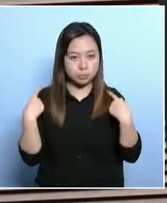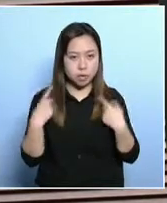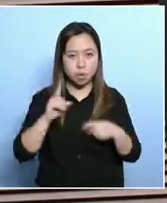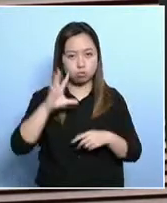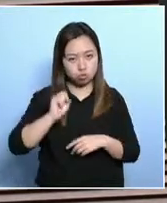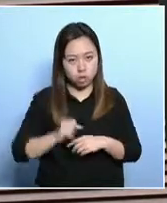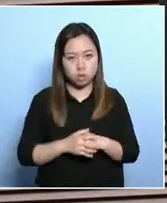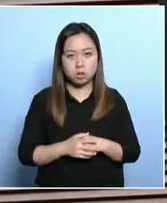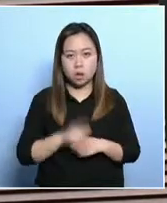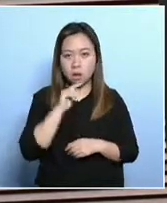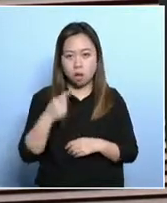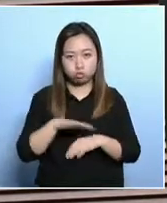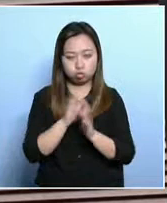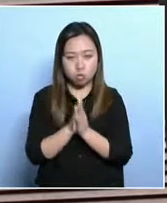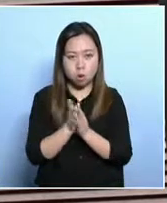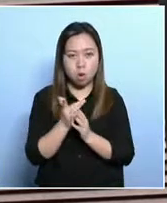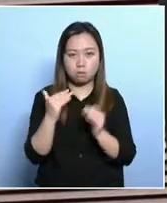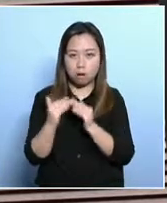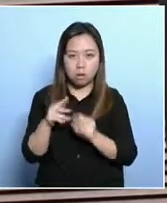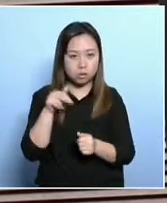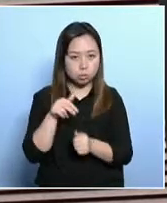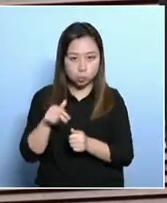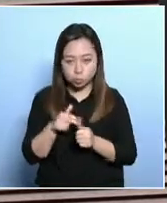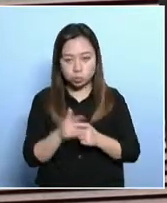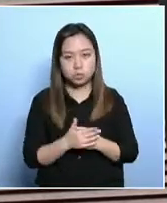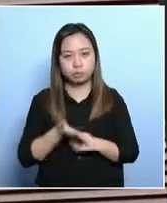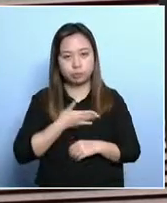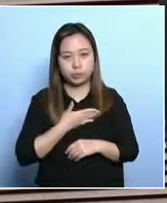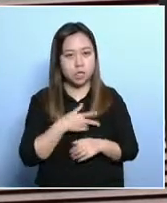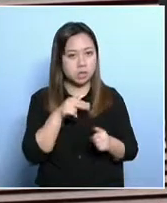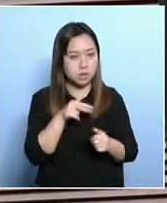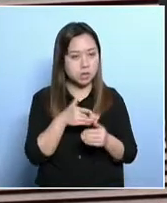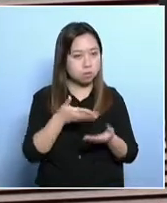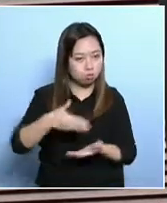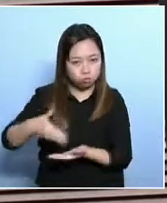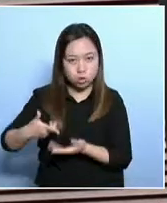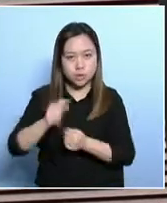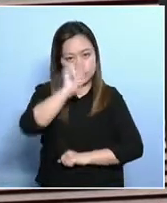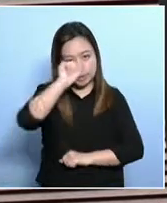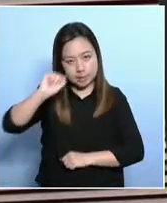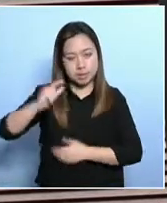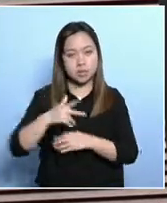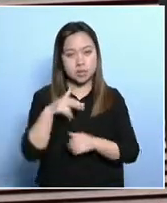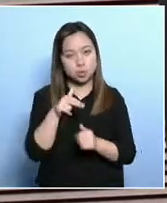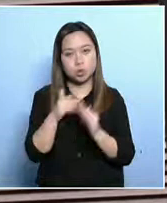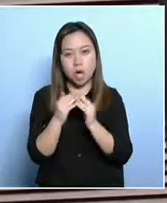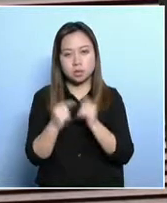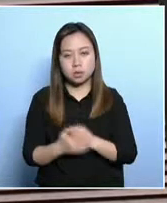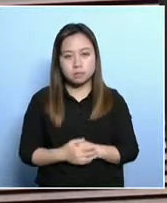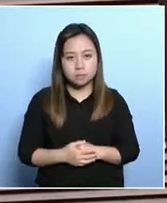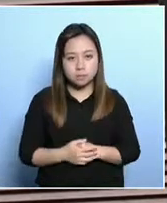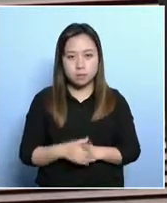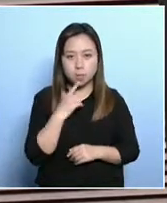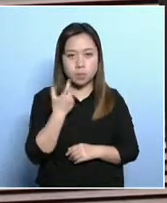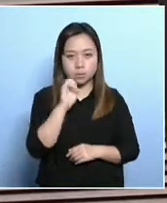only 30% of women work full-time or part-time. The other are housewives. They have to take care